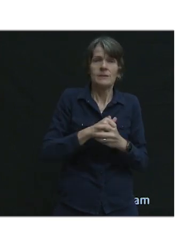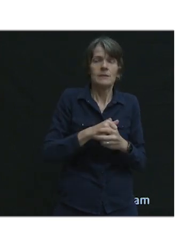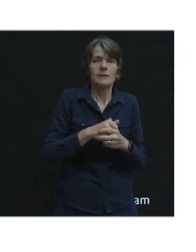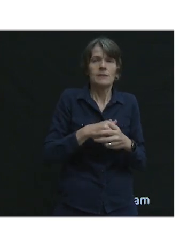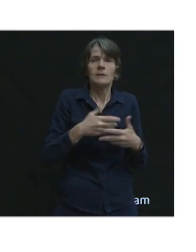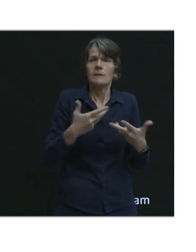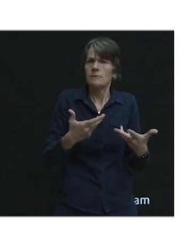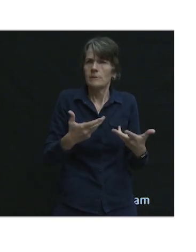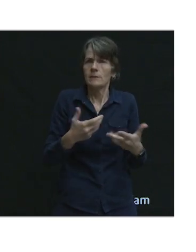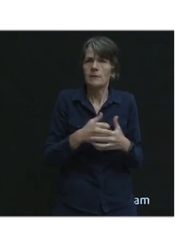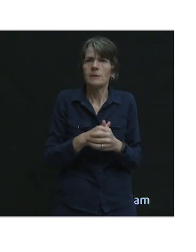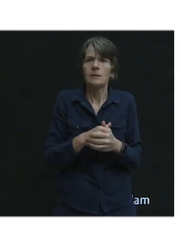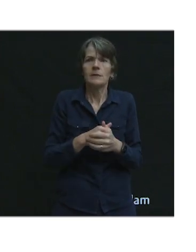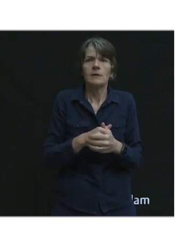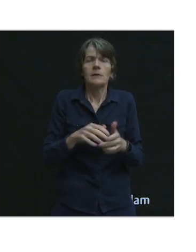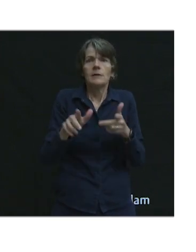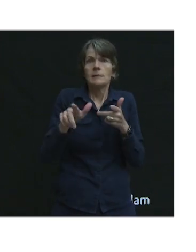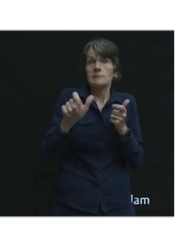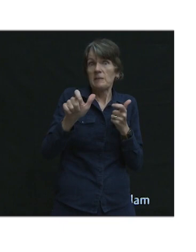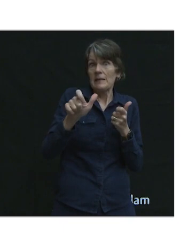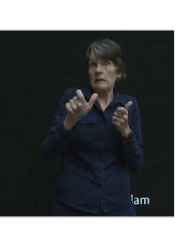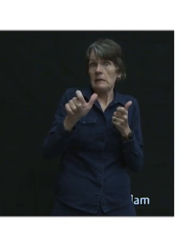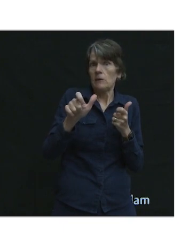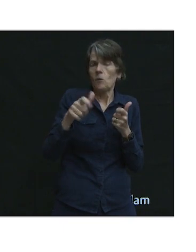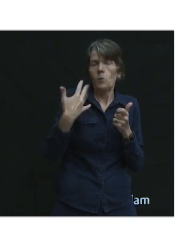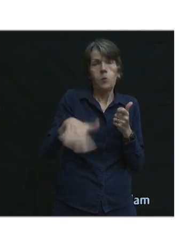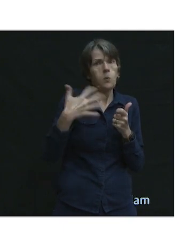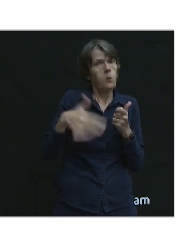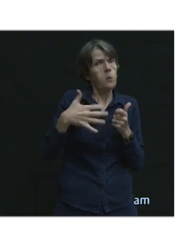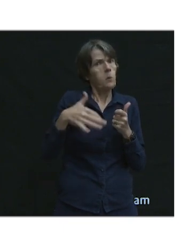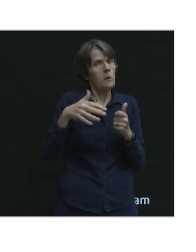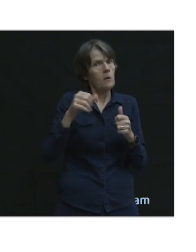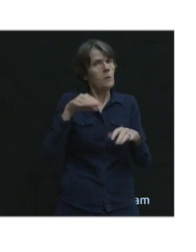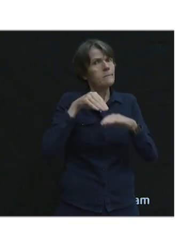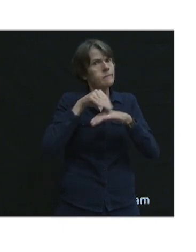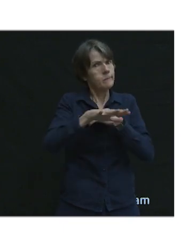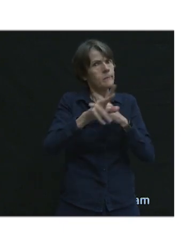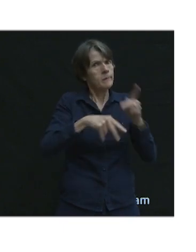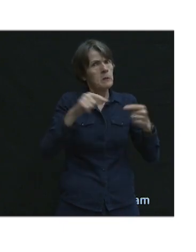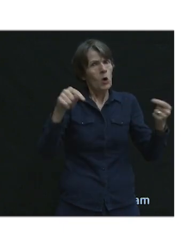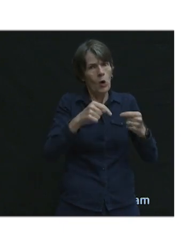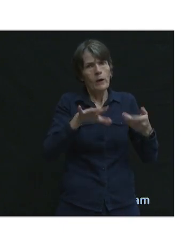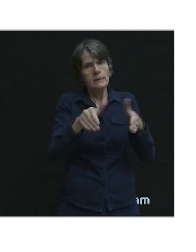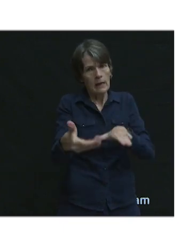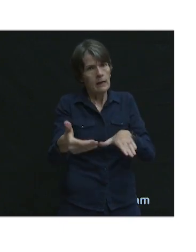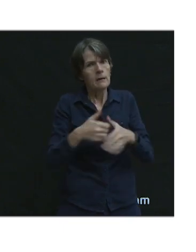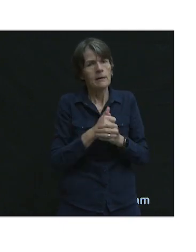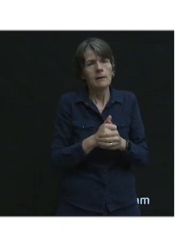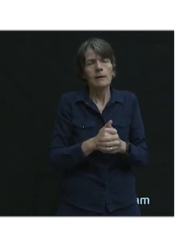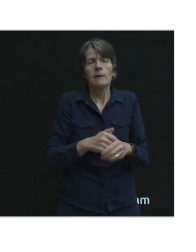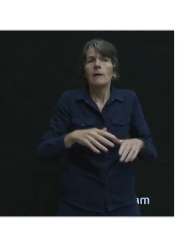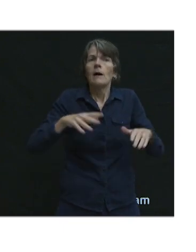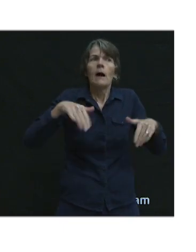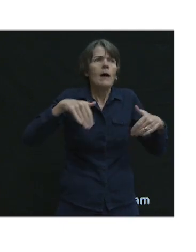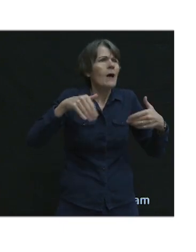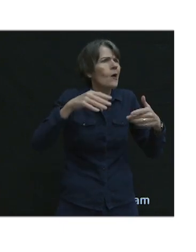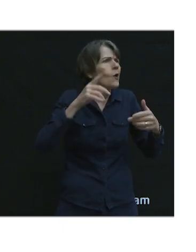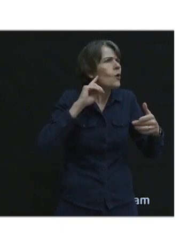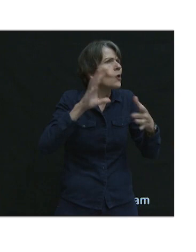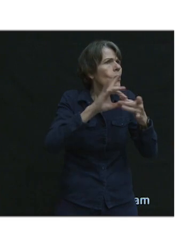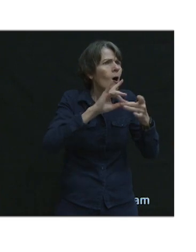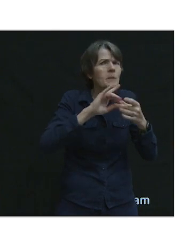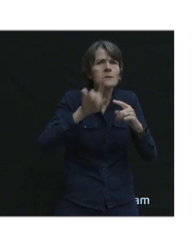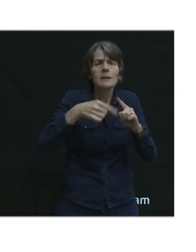kills. One thing that I haven't seen enough of yet in the commentary is about speeds and speed limits. And at the end of the day,